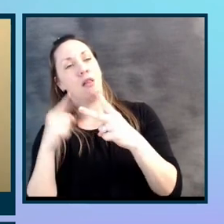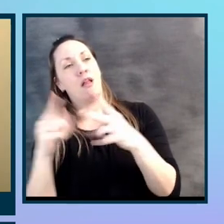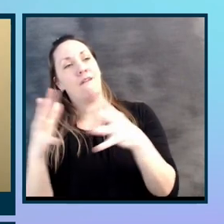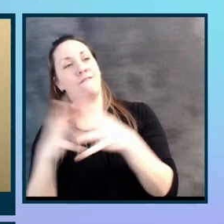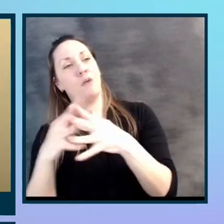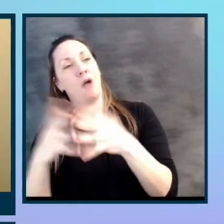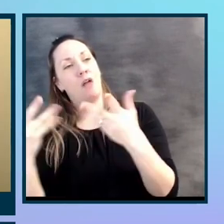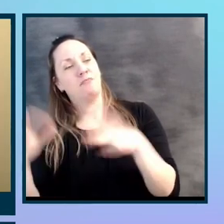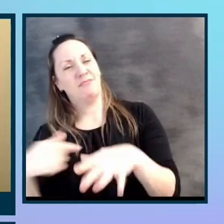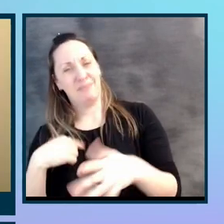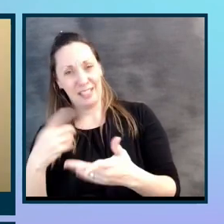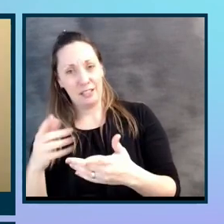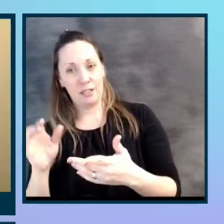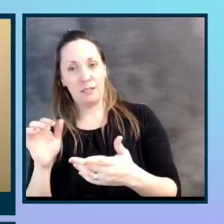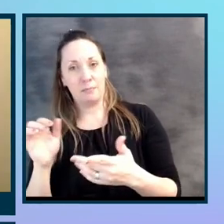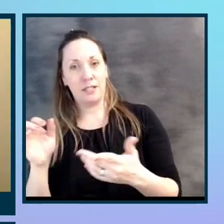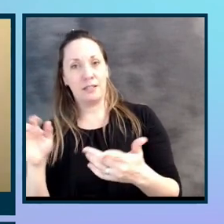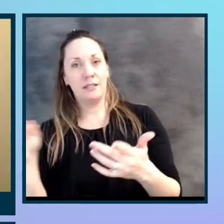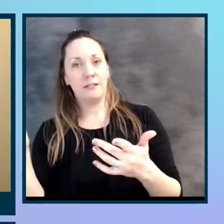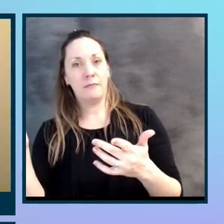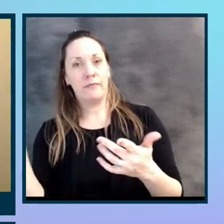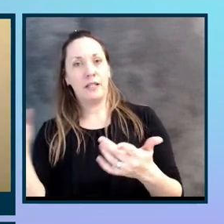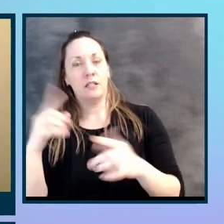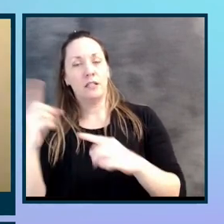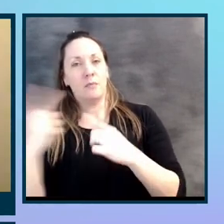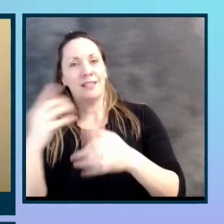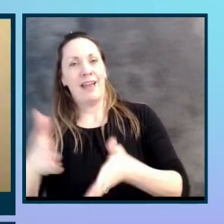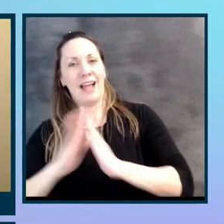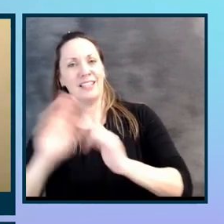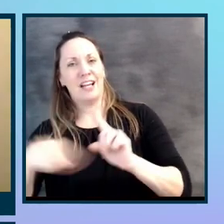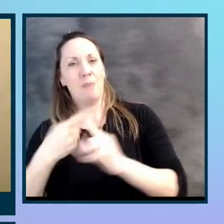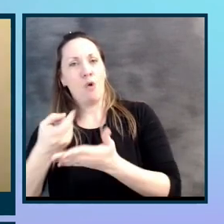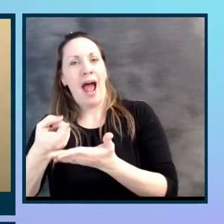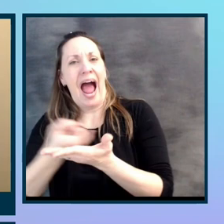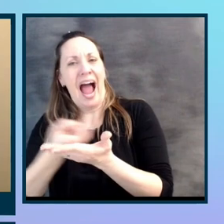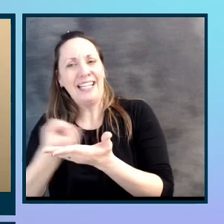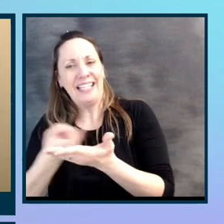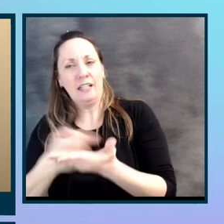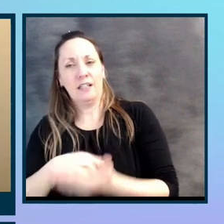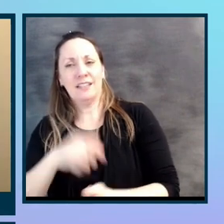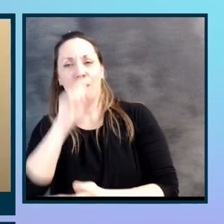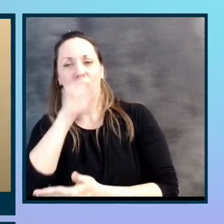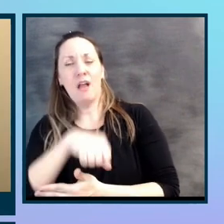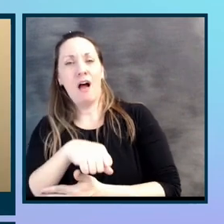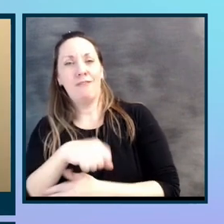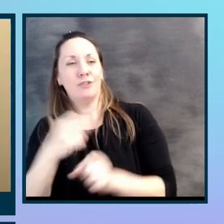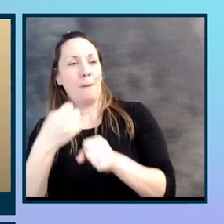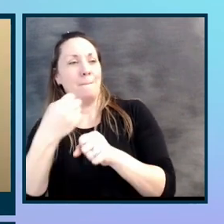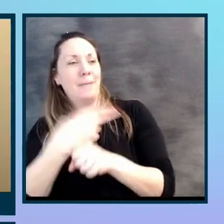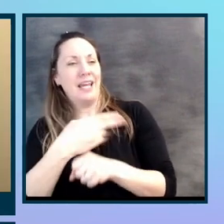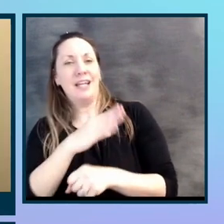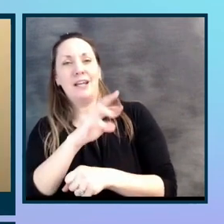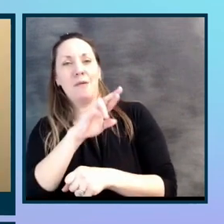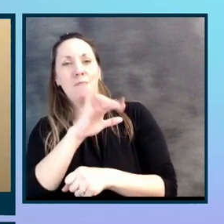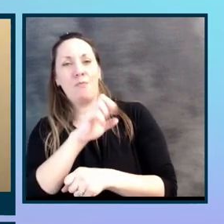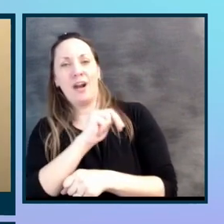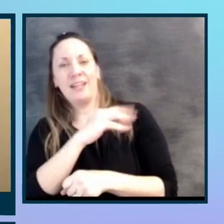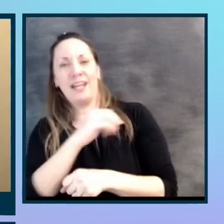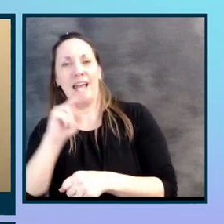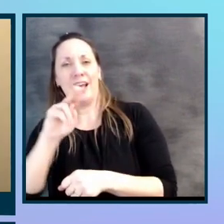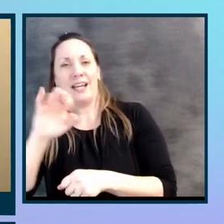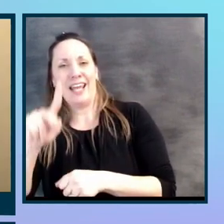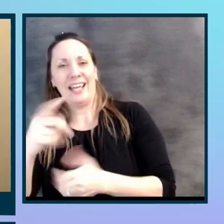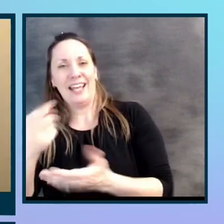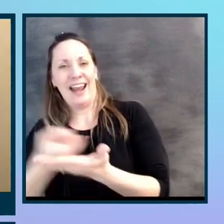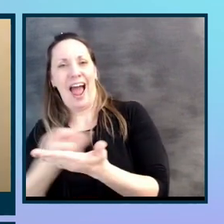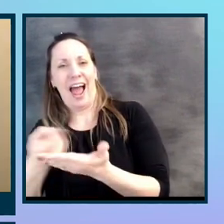encompass all different sports? Somebody's asking about, um, hockey because they would love to beat Brian and Nick and fantasy hockey. We